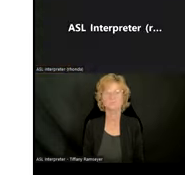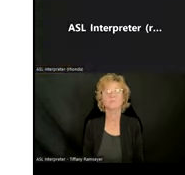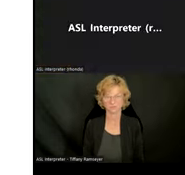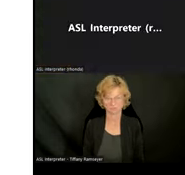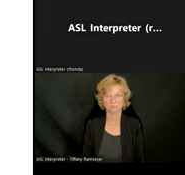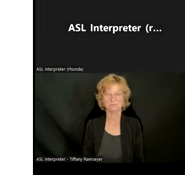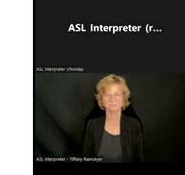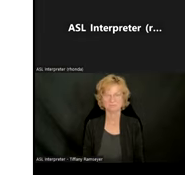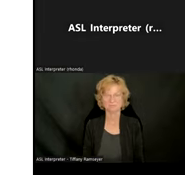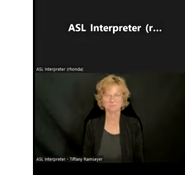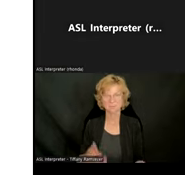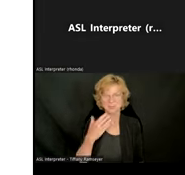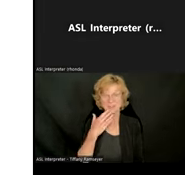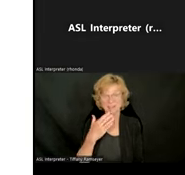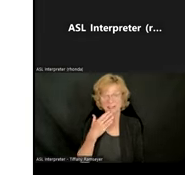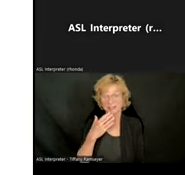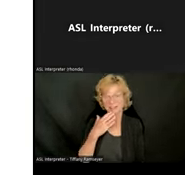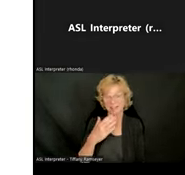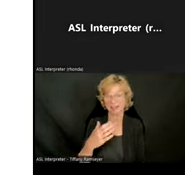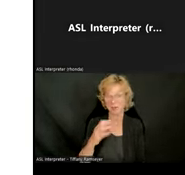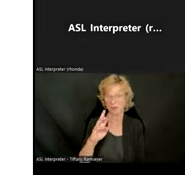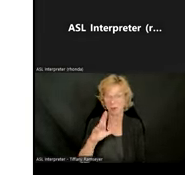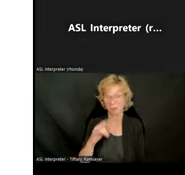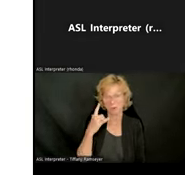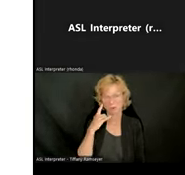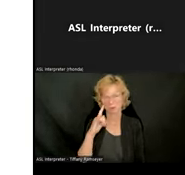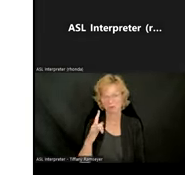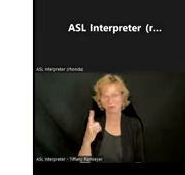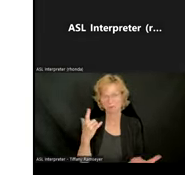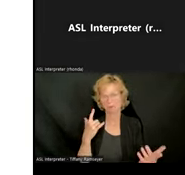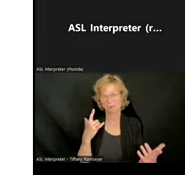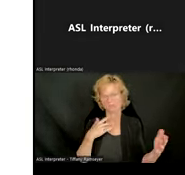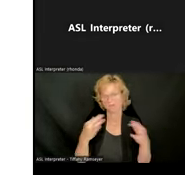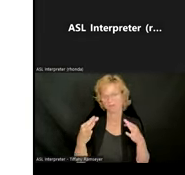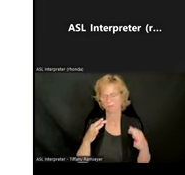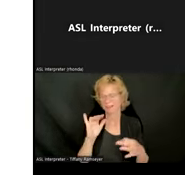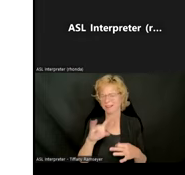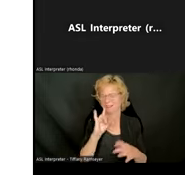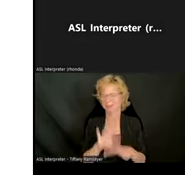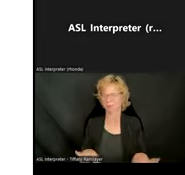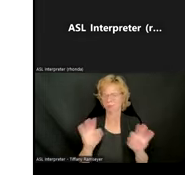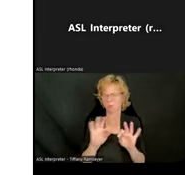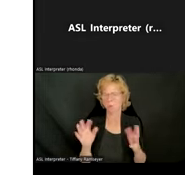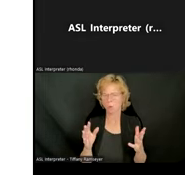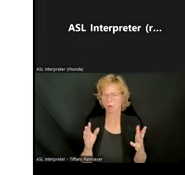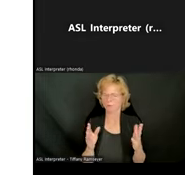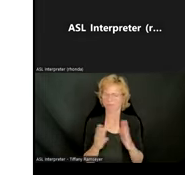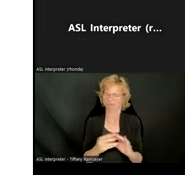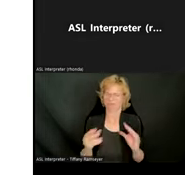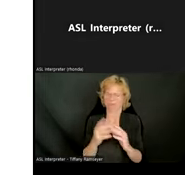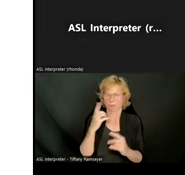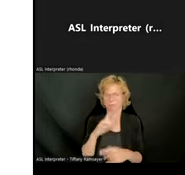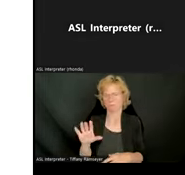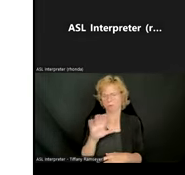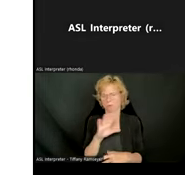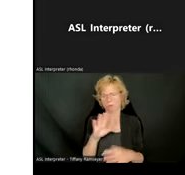Thank you, Emery, for sharing that valuable info insights for educators and Jackie, I know for teachers have so much going